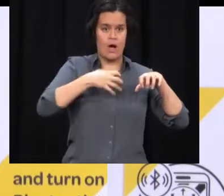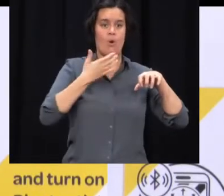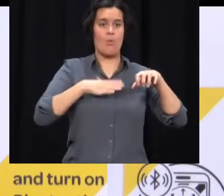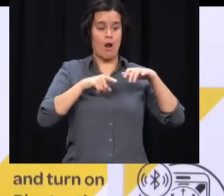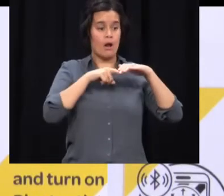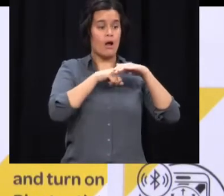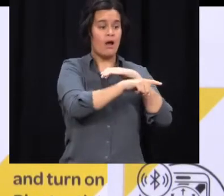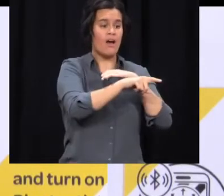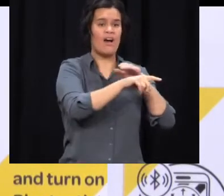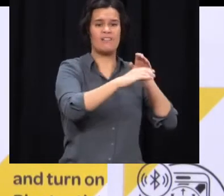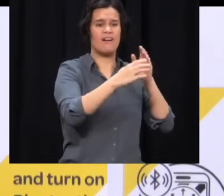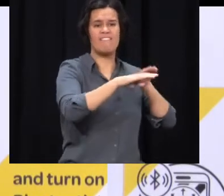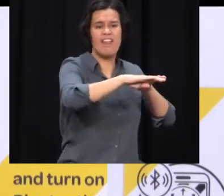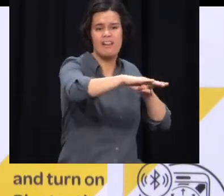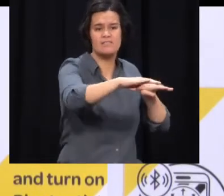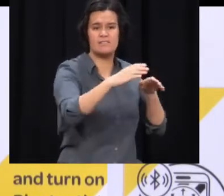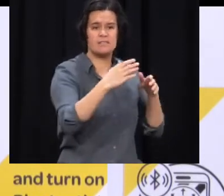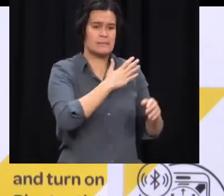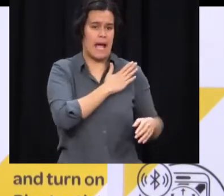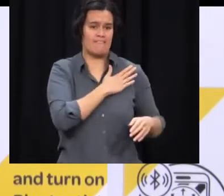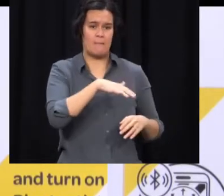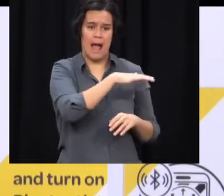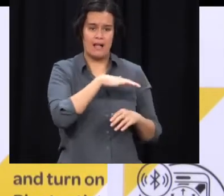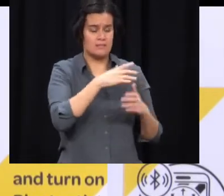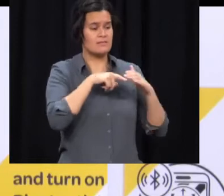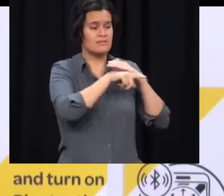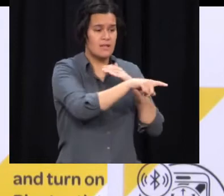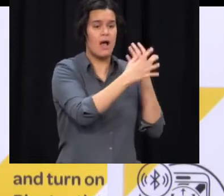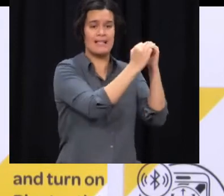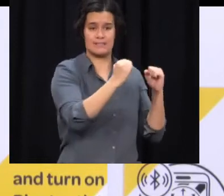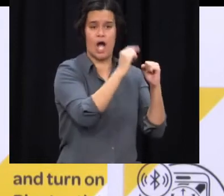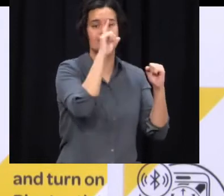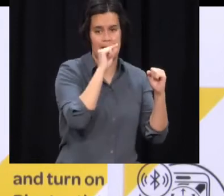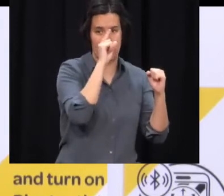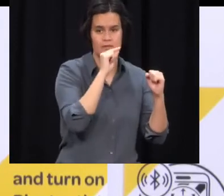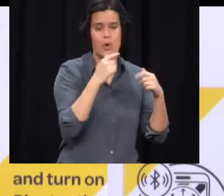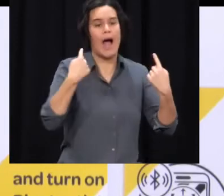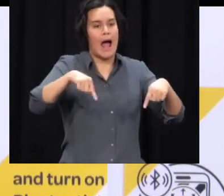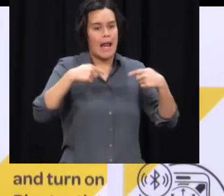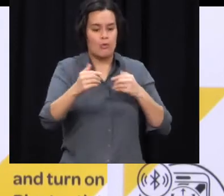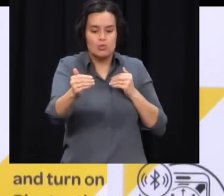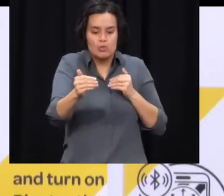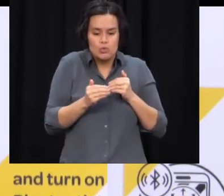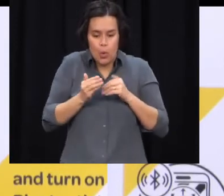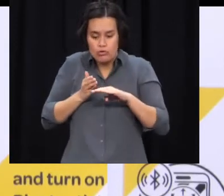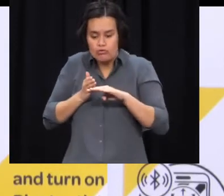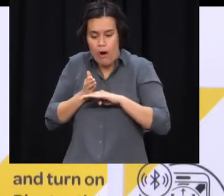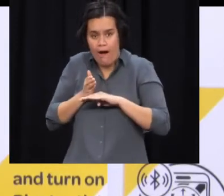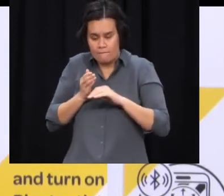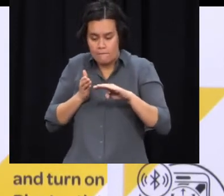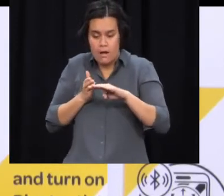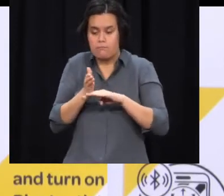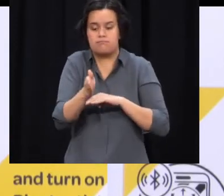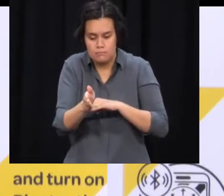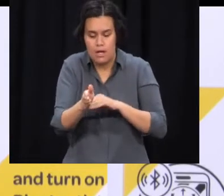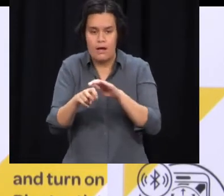people travelling across town. So it should be to a relatively, to the nearest place that you can go. In terms of what you saw then, there was obviously time lapses and things that came